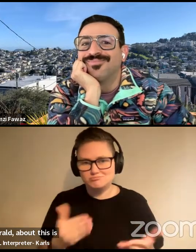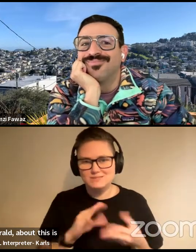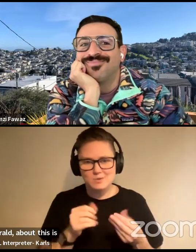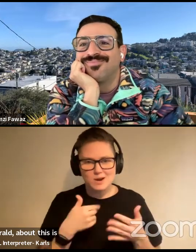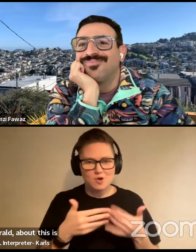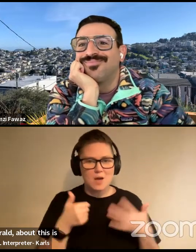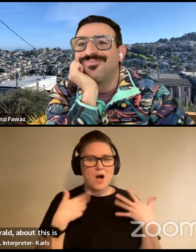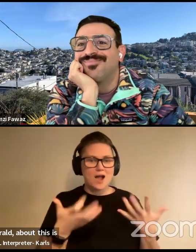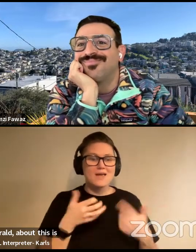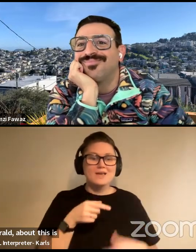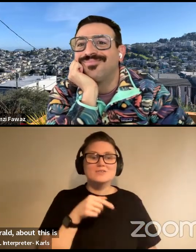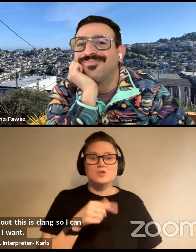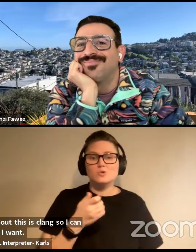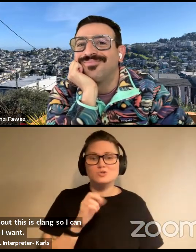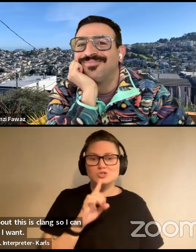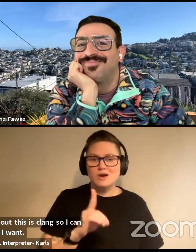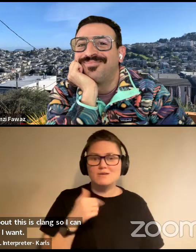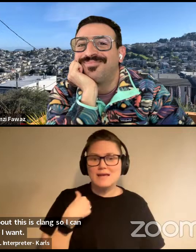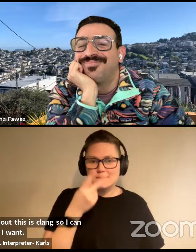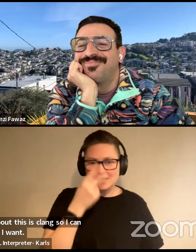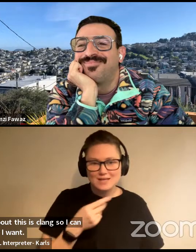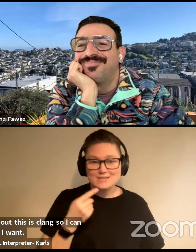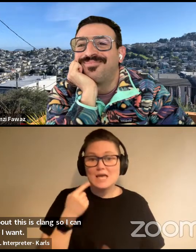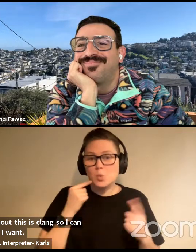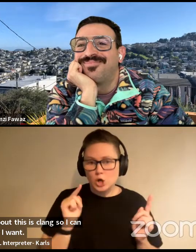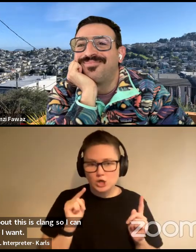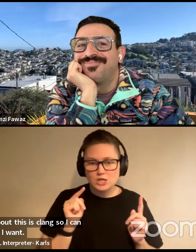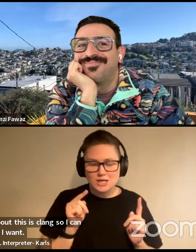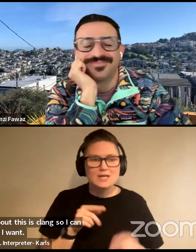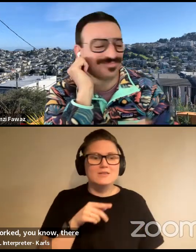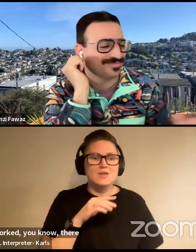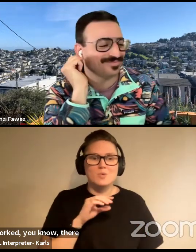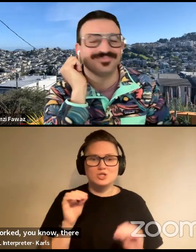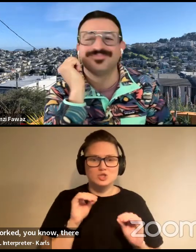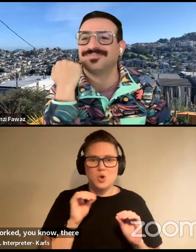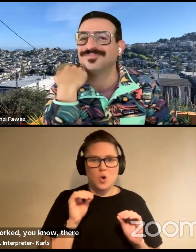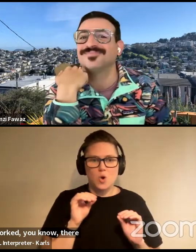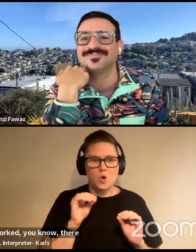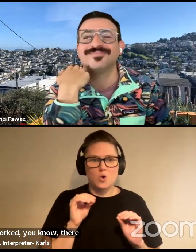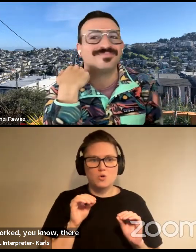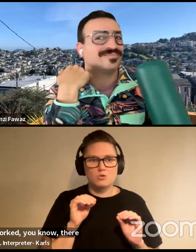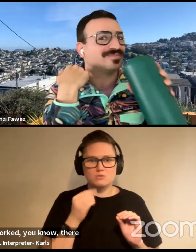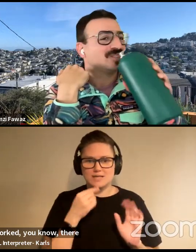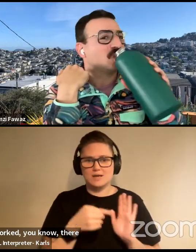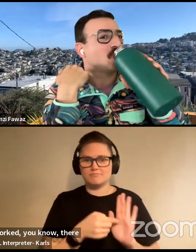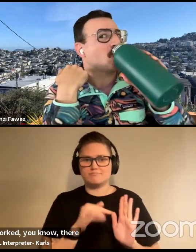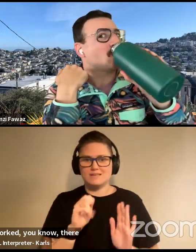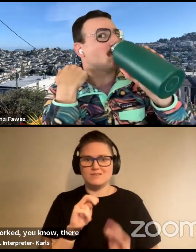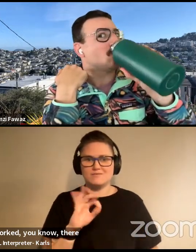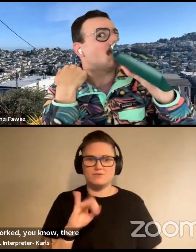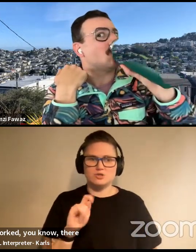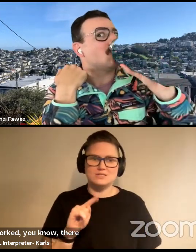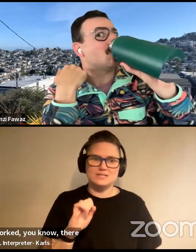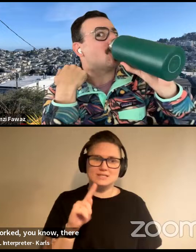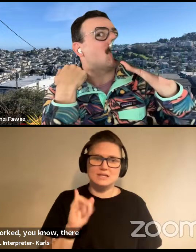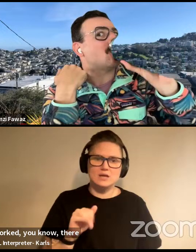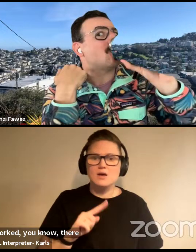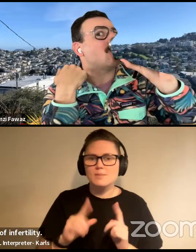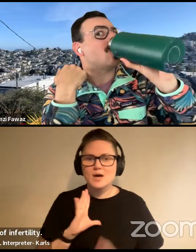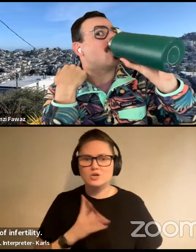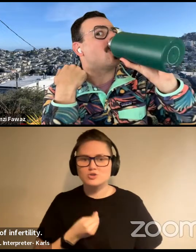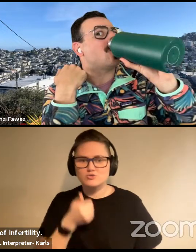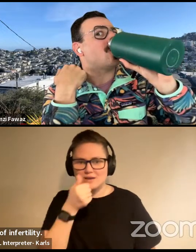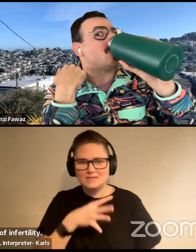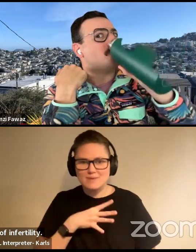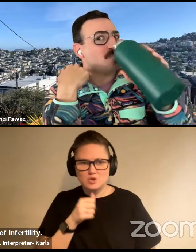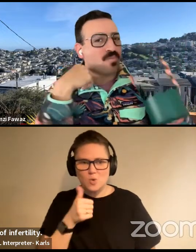like had a penis, it worked, you know, there was no suggestion of infertility, right? But trans men don't have this kind of